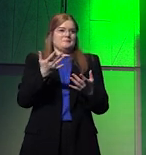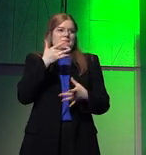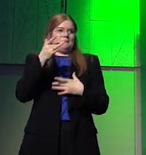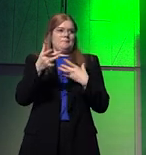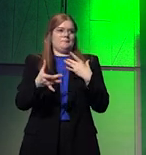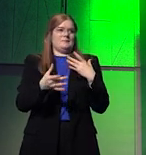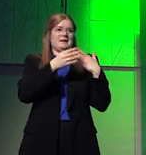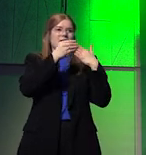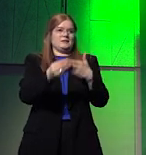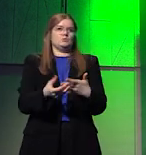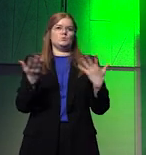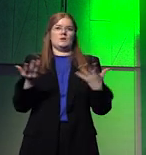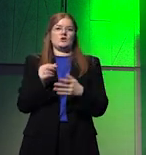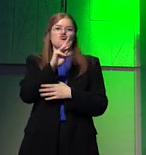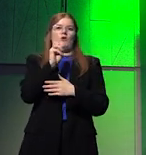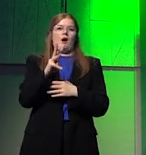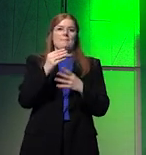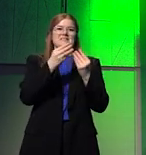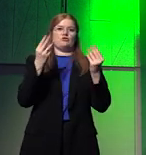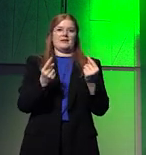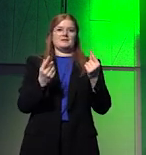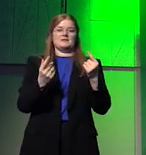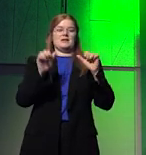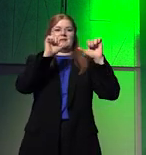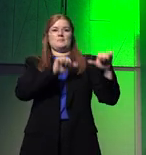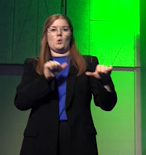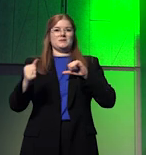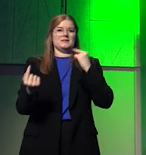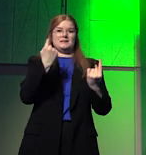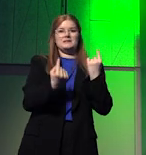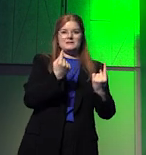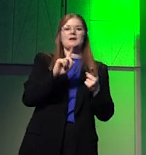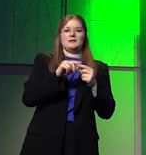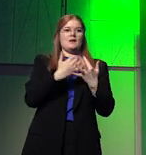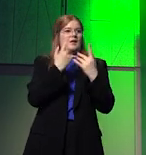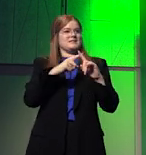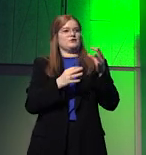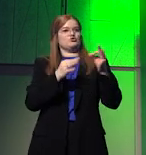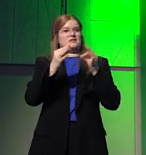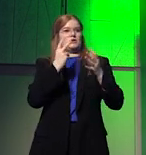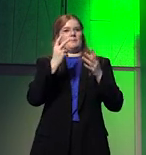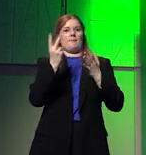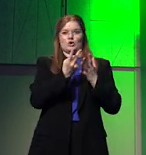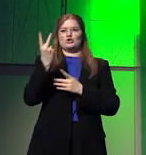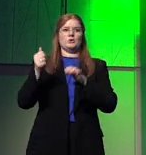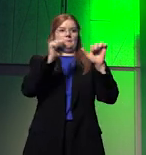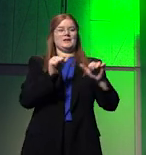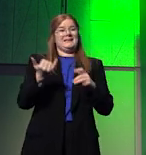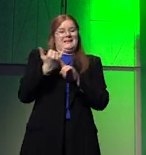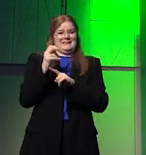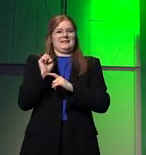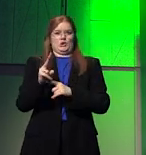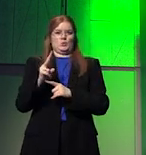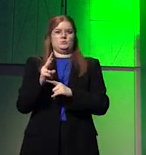to a raw materials diplomacy and a number of strategic partnerships within the EU,